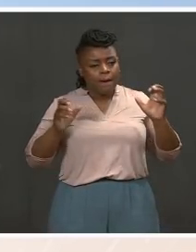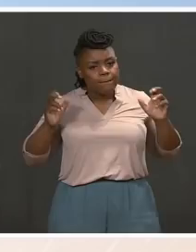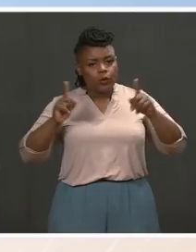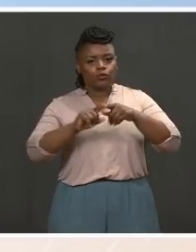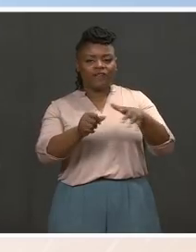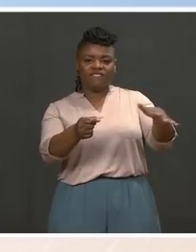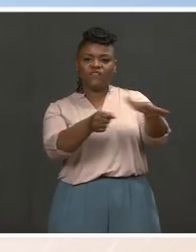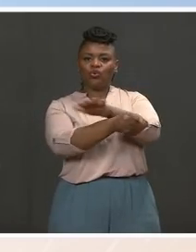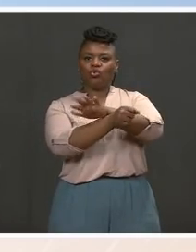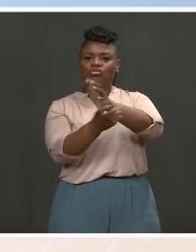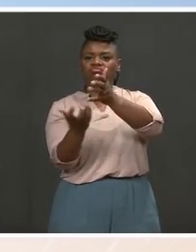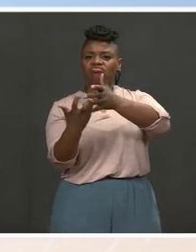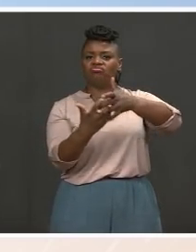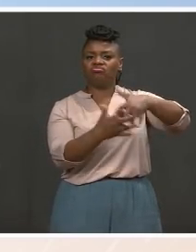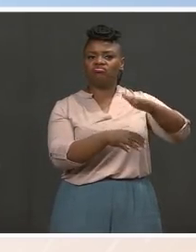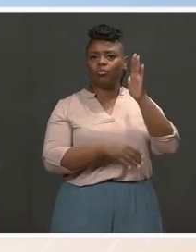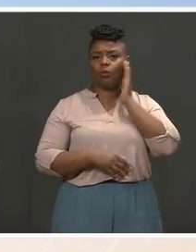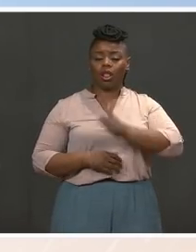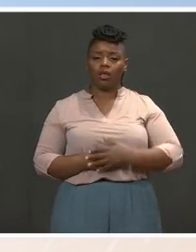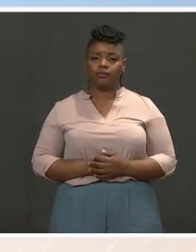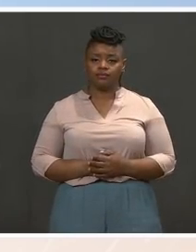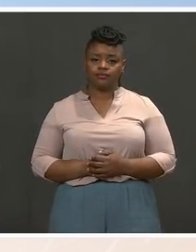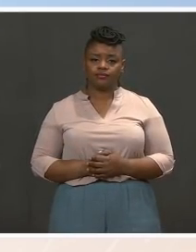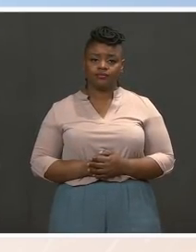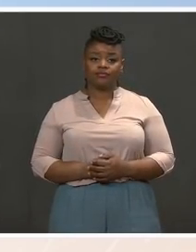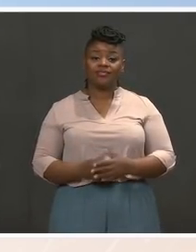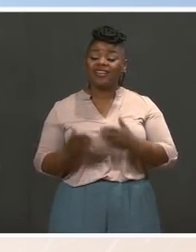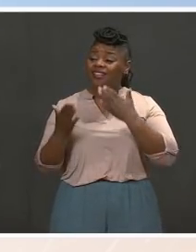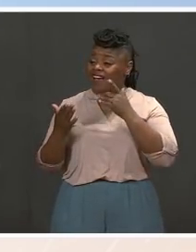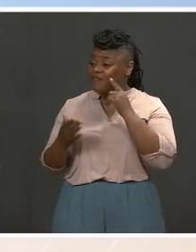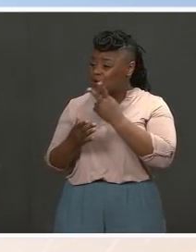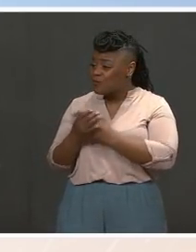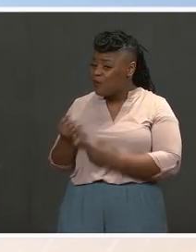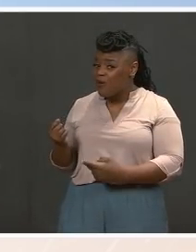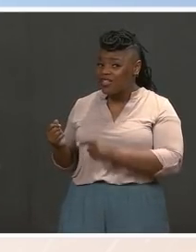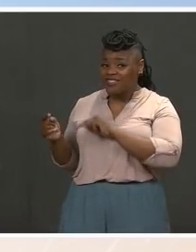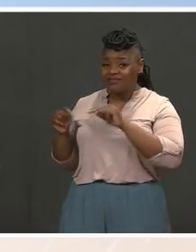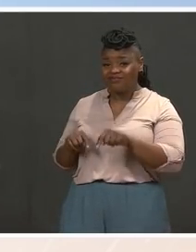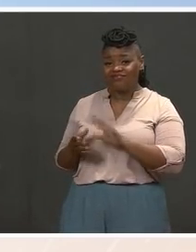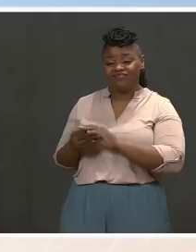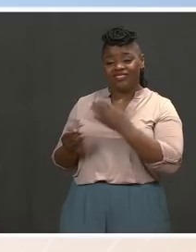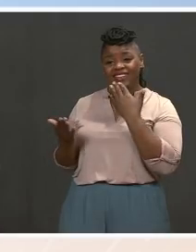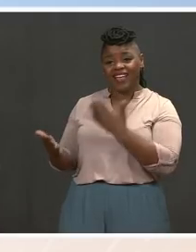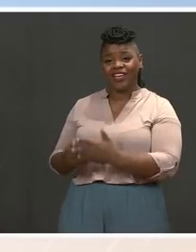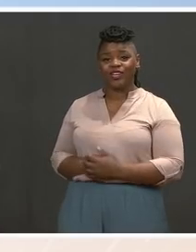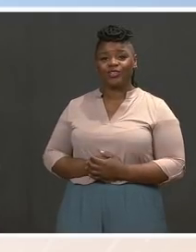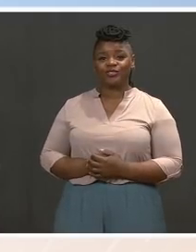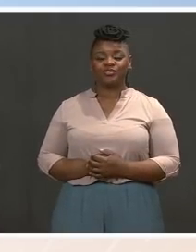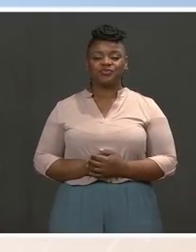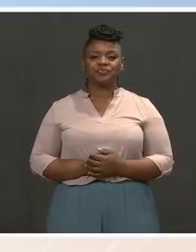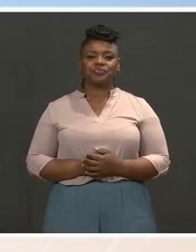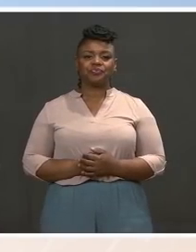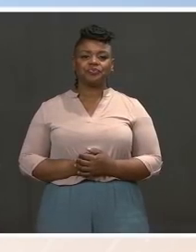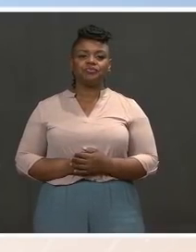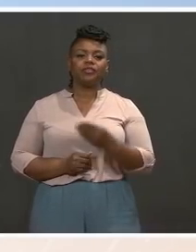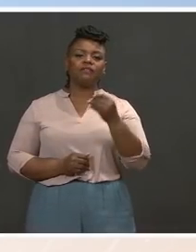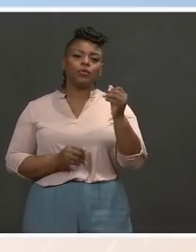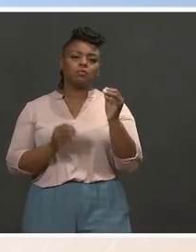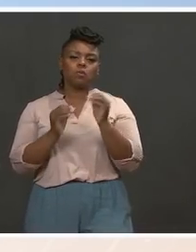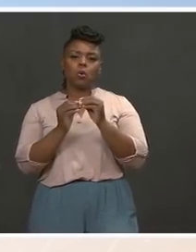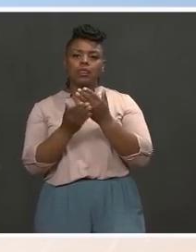much for coming. Thank you. to have you back. Thank you. Thank you. Okay. I just have a couple of other items for you all at the top.